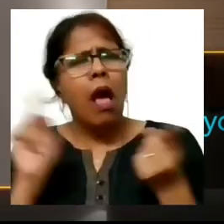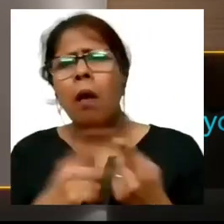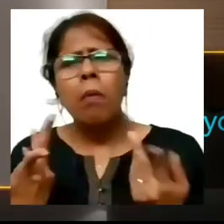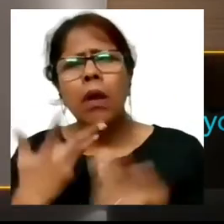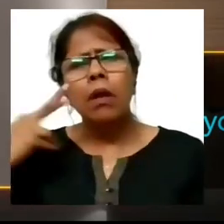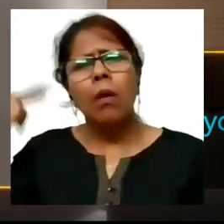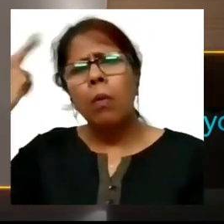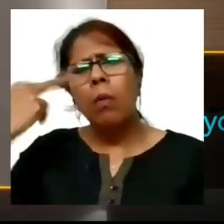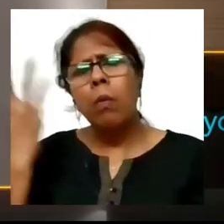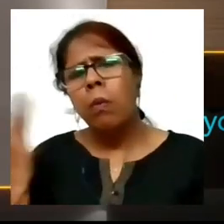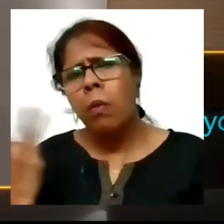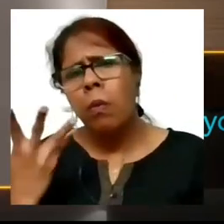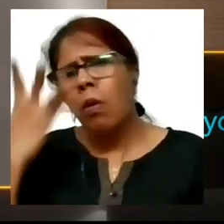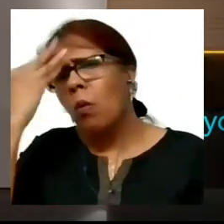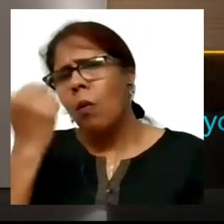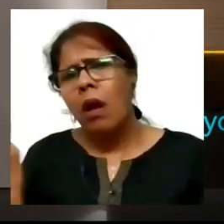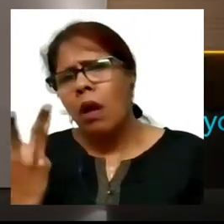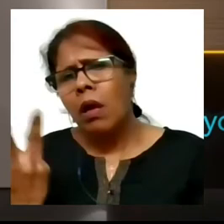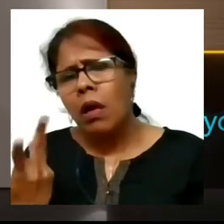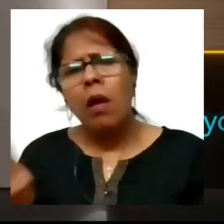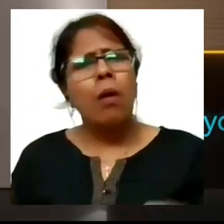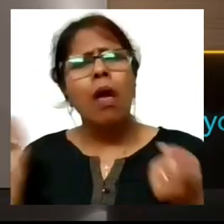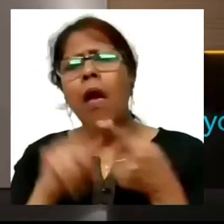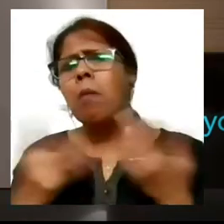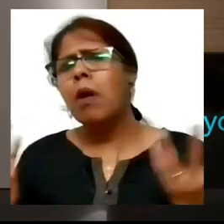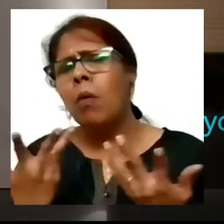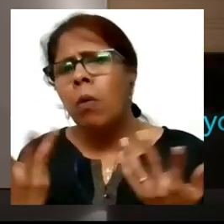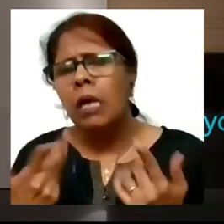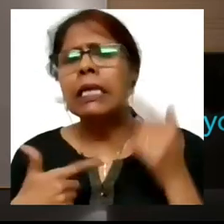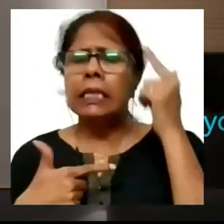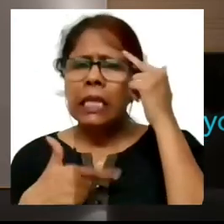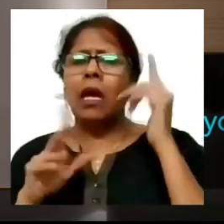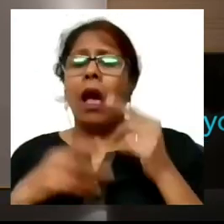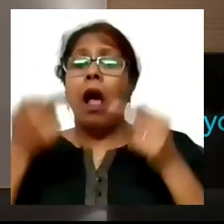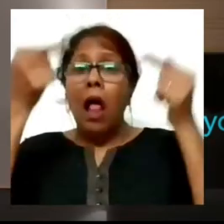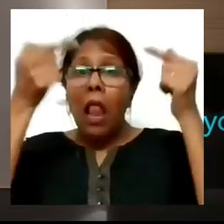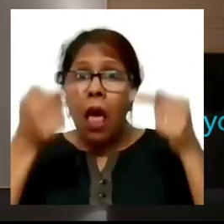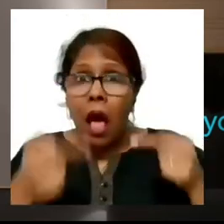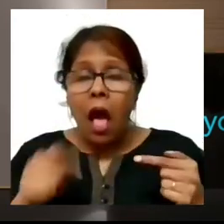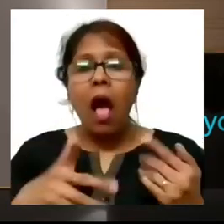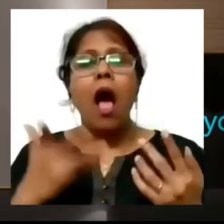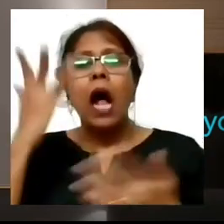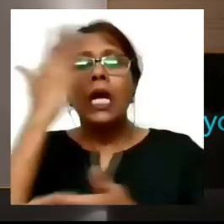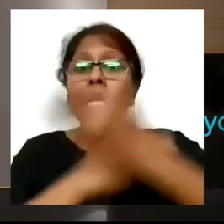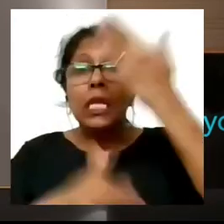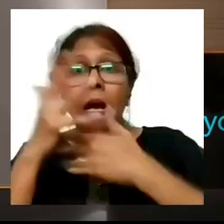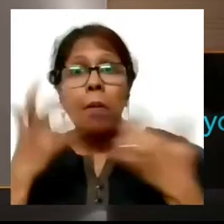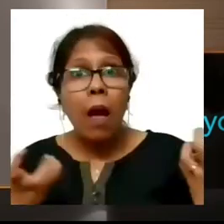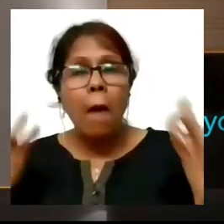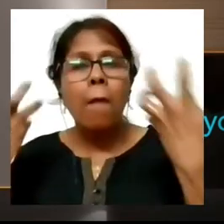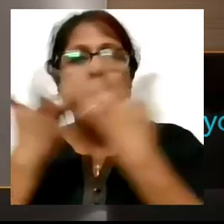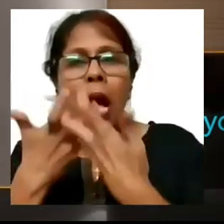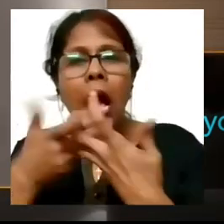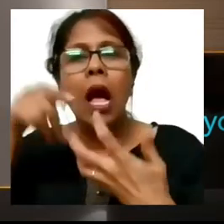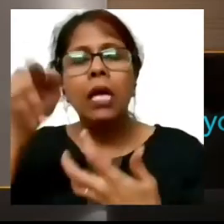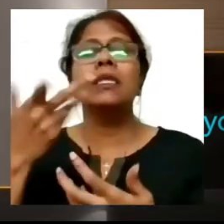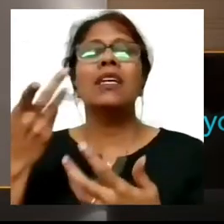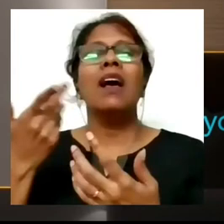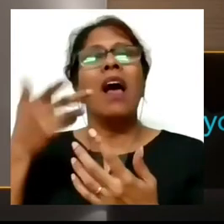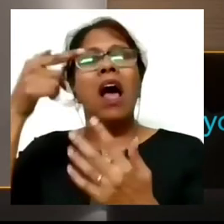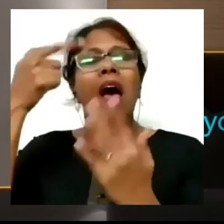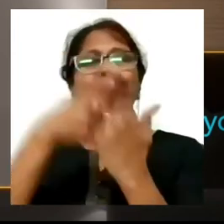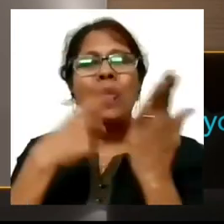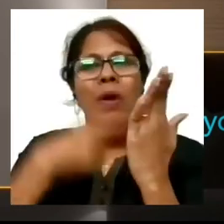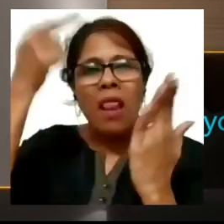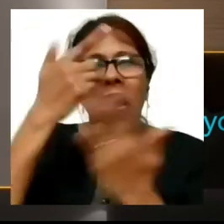what I find out is that my list of disability is not matching any of the allowed list of disabilities and this is the case for